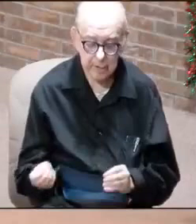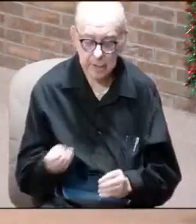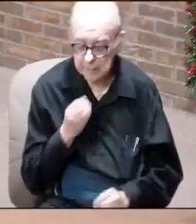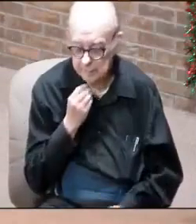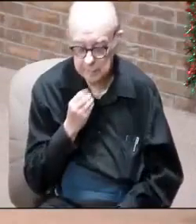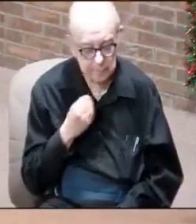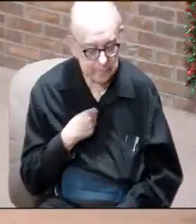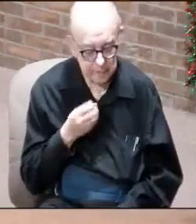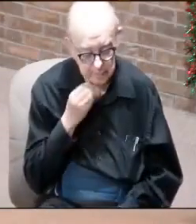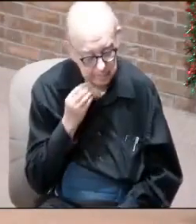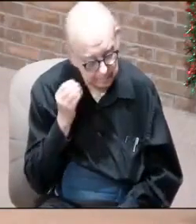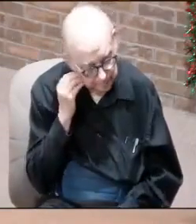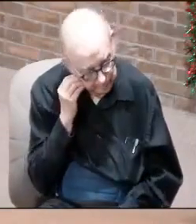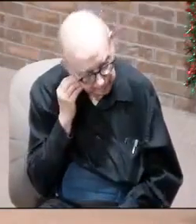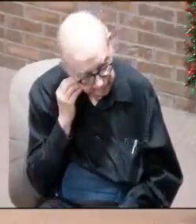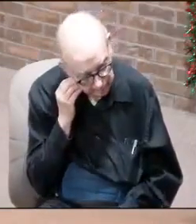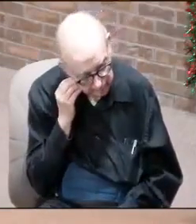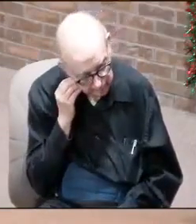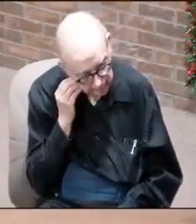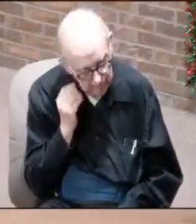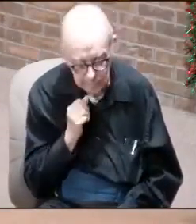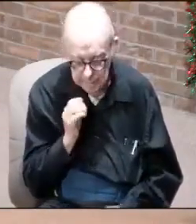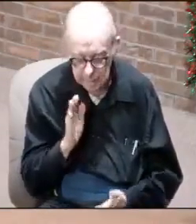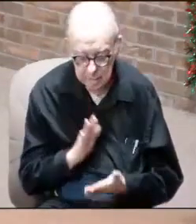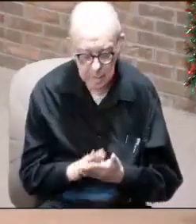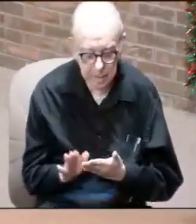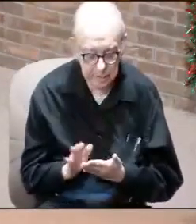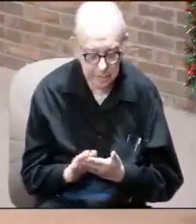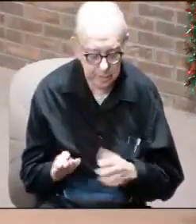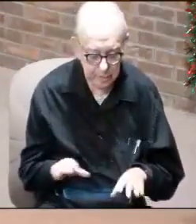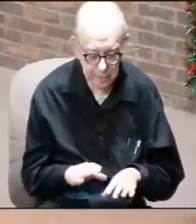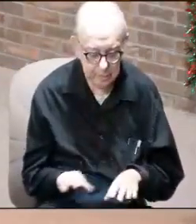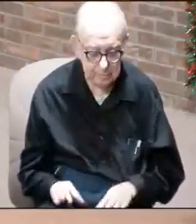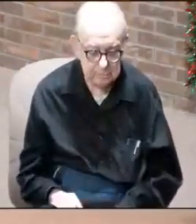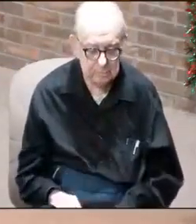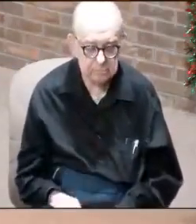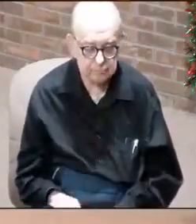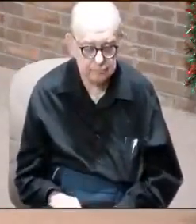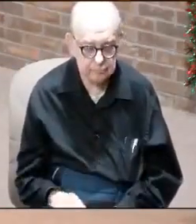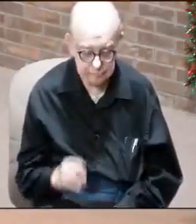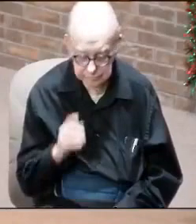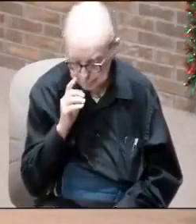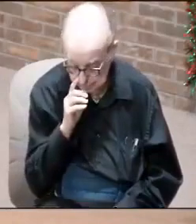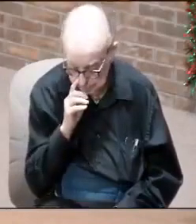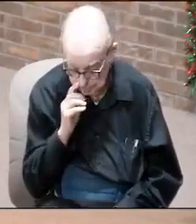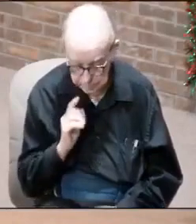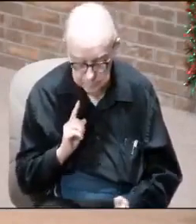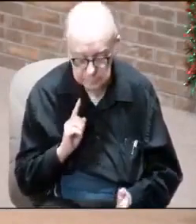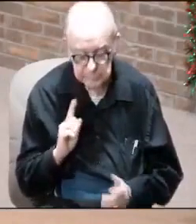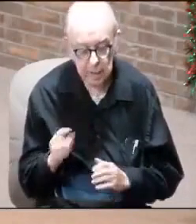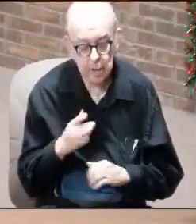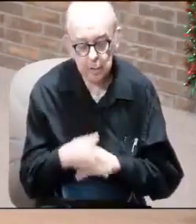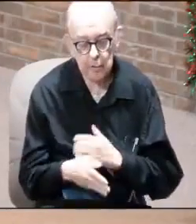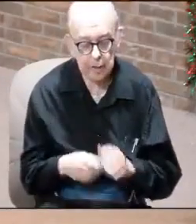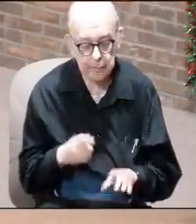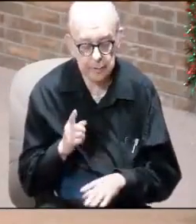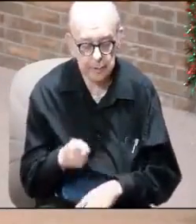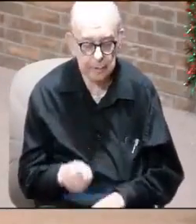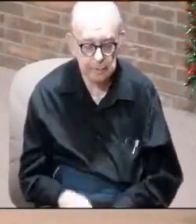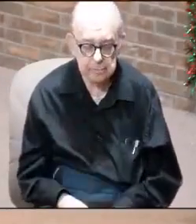I know it would not be nice to you all to do that. I'll wait till you all go, and me and I will have an arrangement. You all have cleared the building.